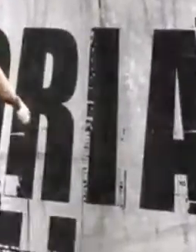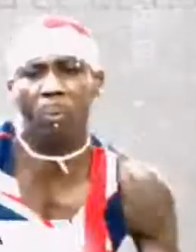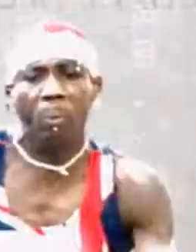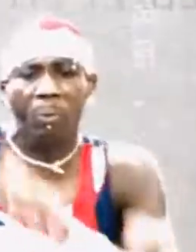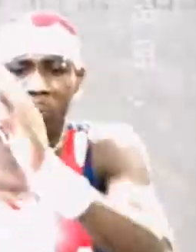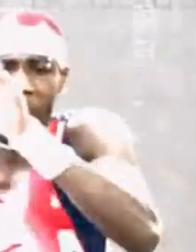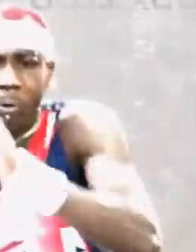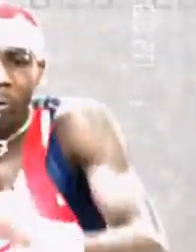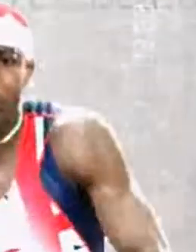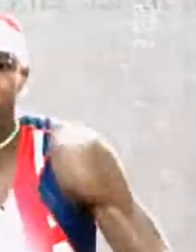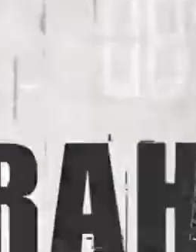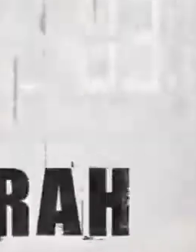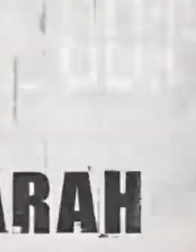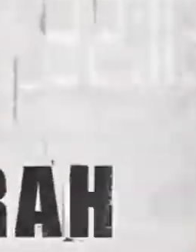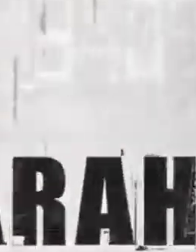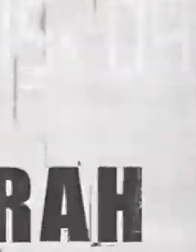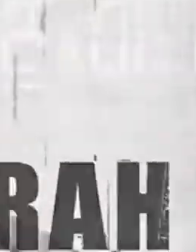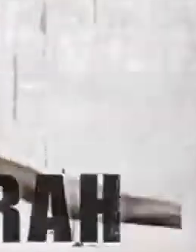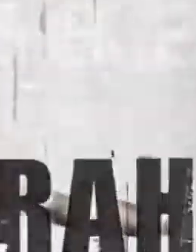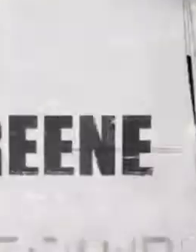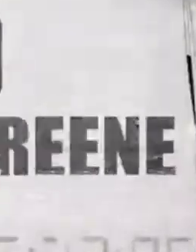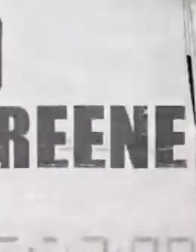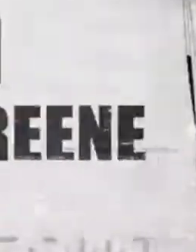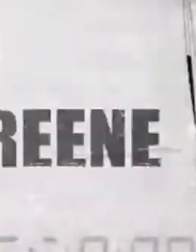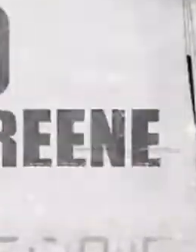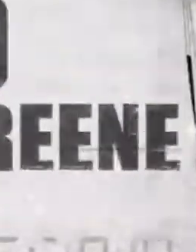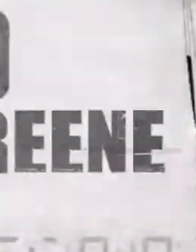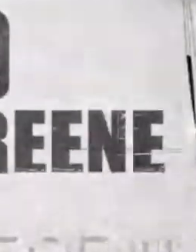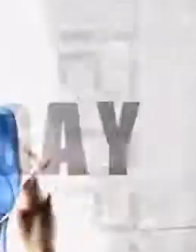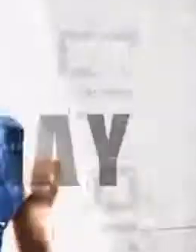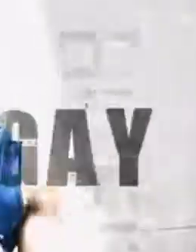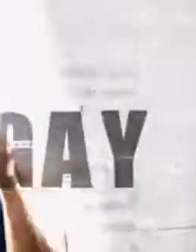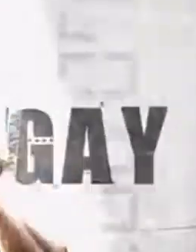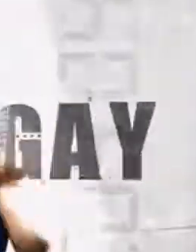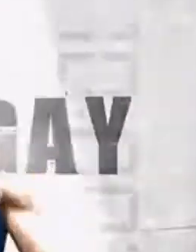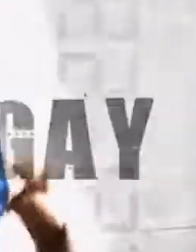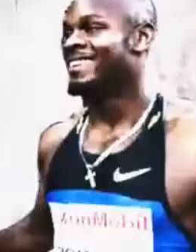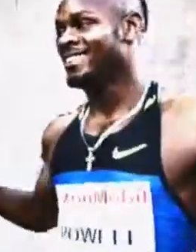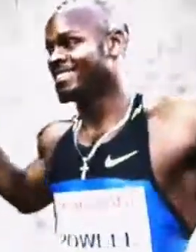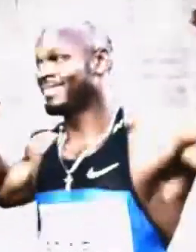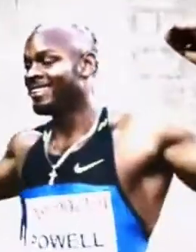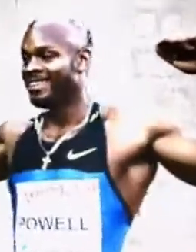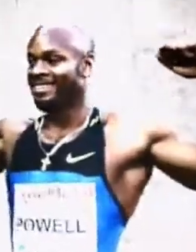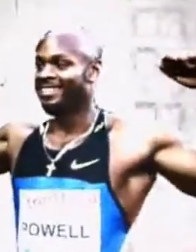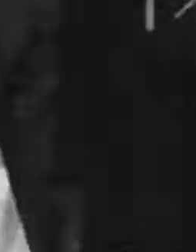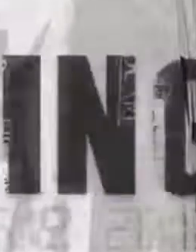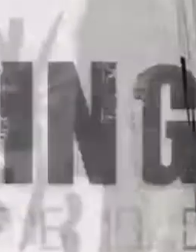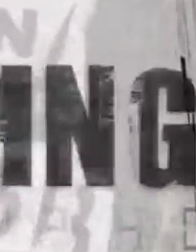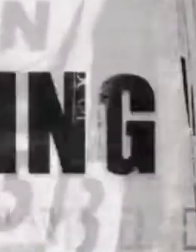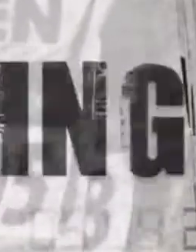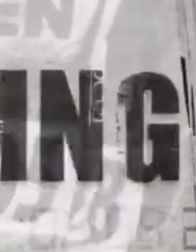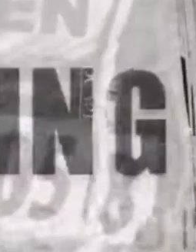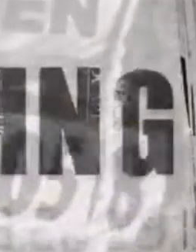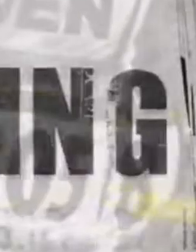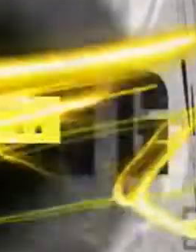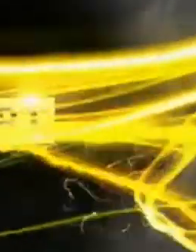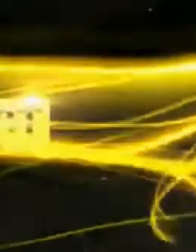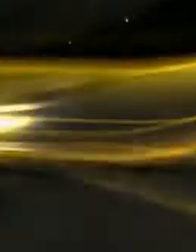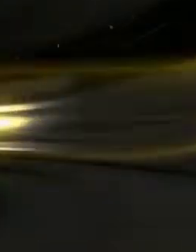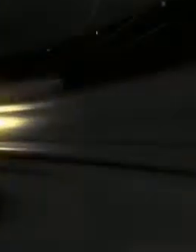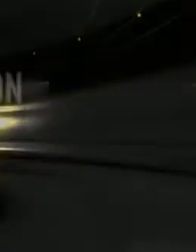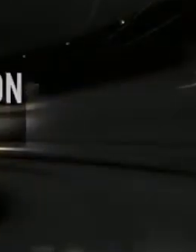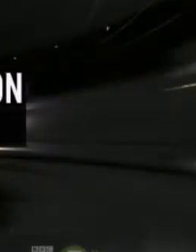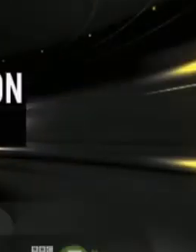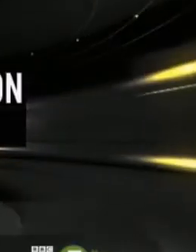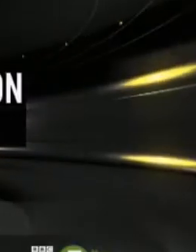Britain's stars return from the European Championships to take on the biggest names in world athletics. Who will have the last word? The London